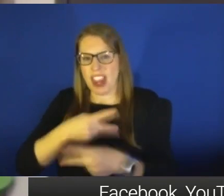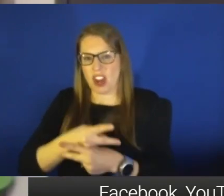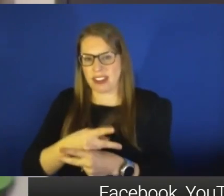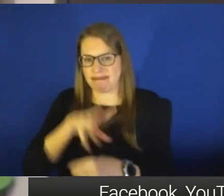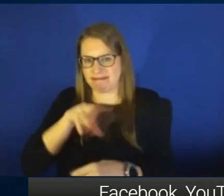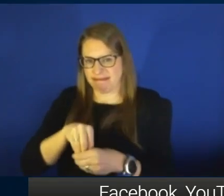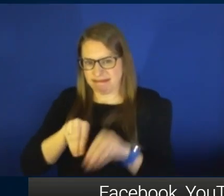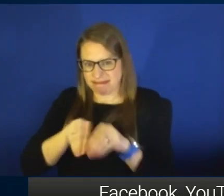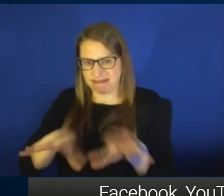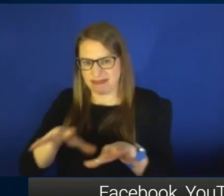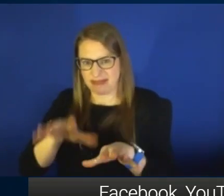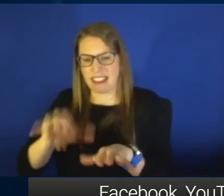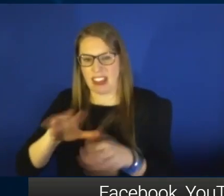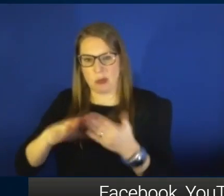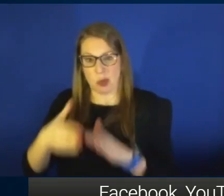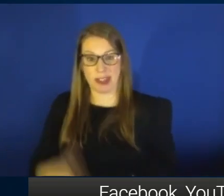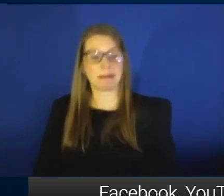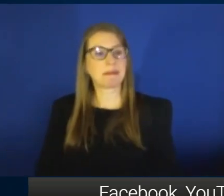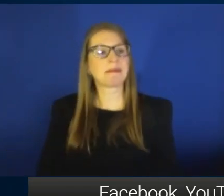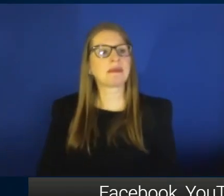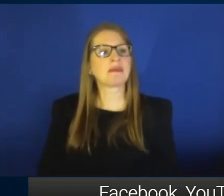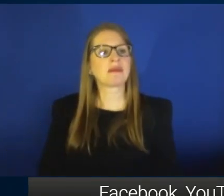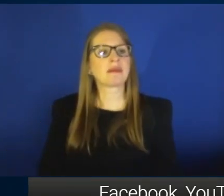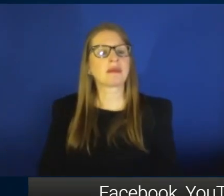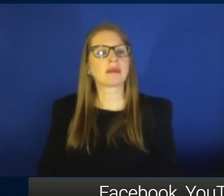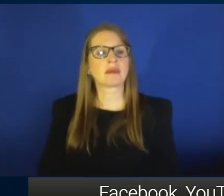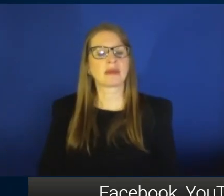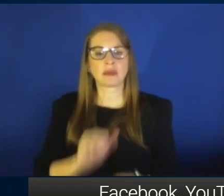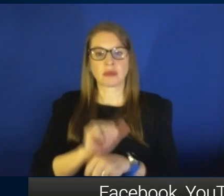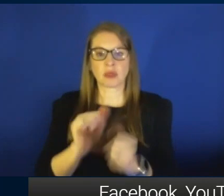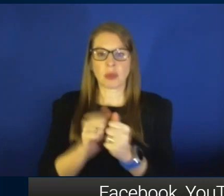community. Tell us a little bit of the work you do with HIV.